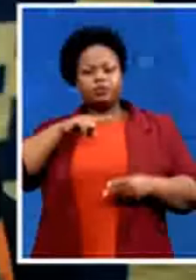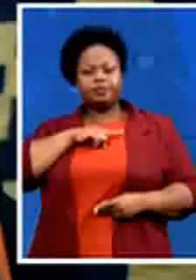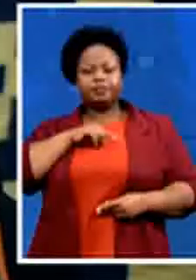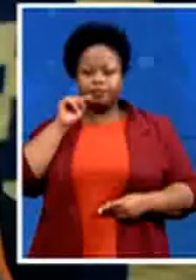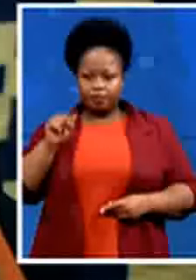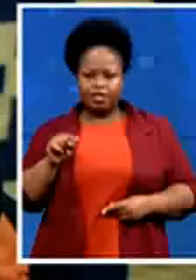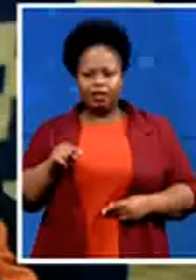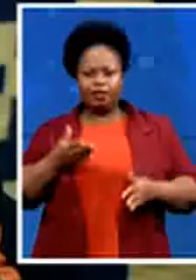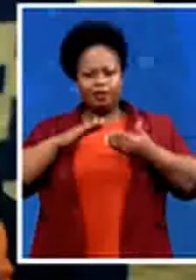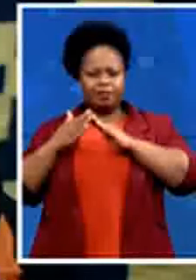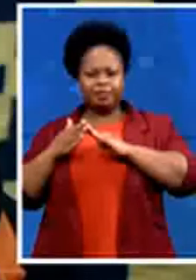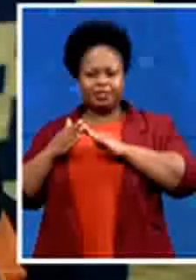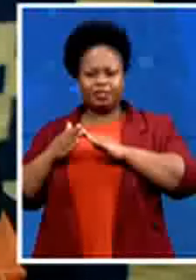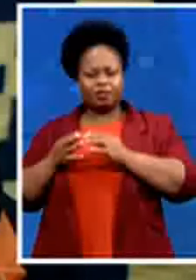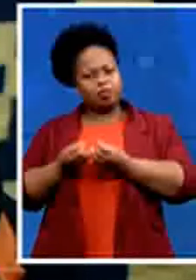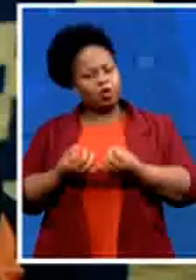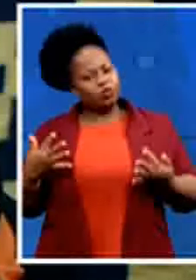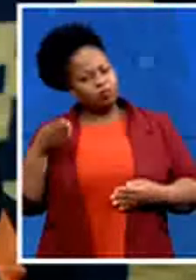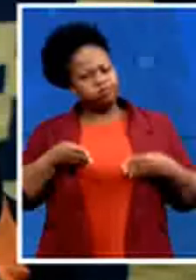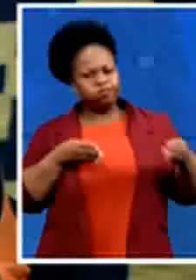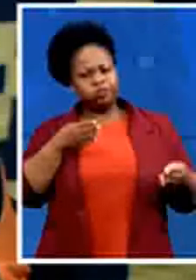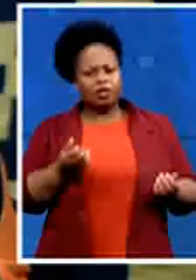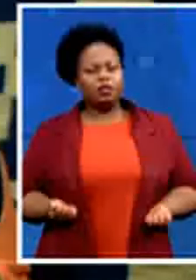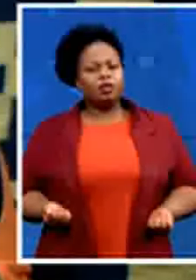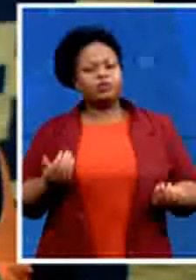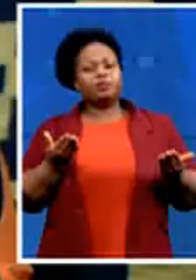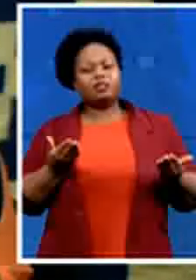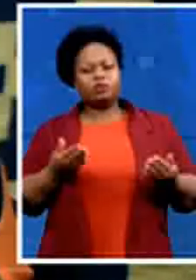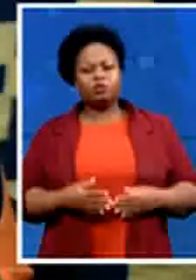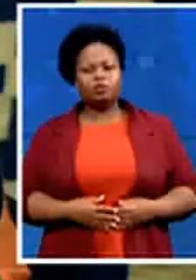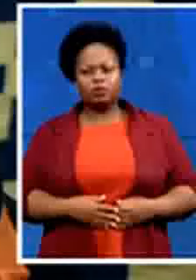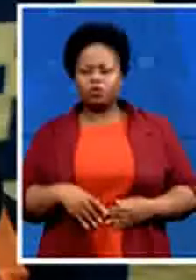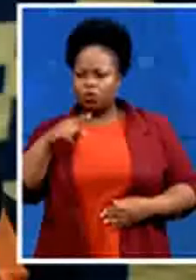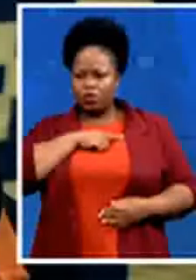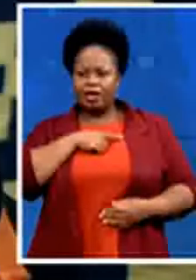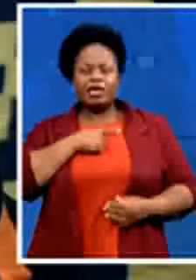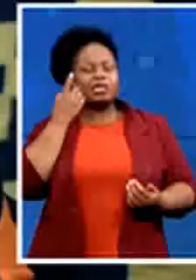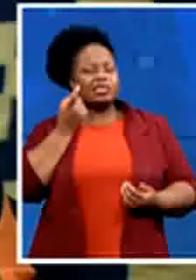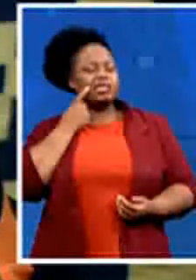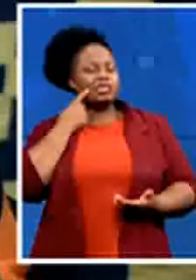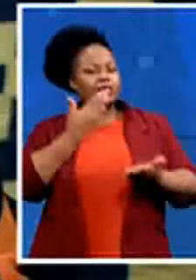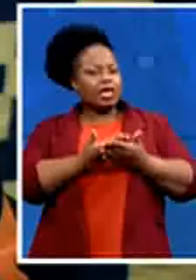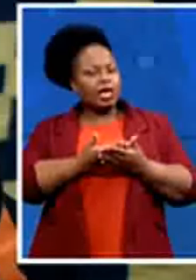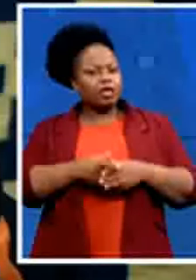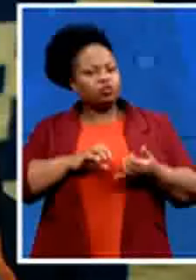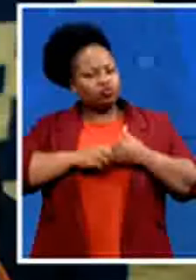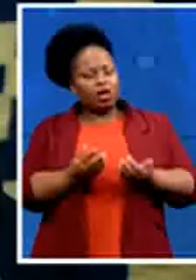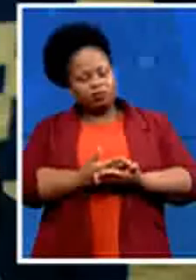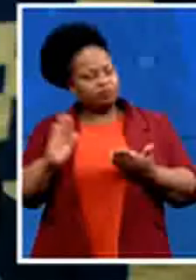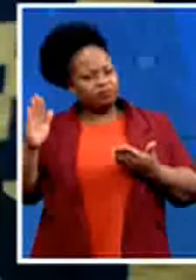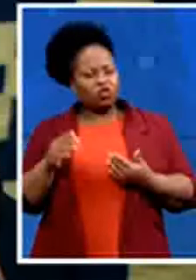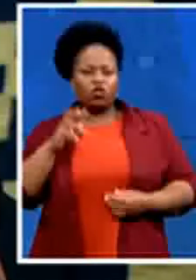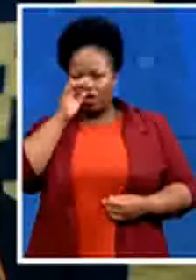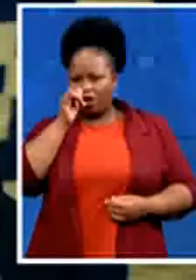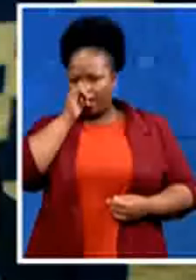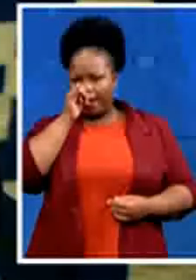providing alternative pathways to crime we have looked at the